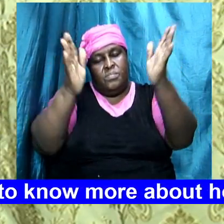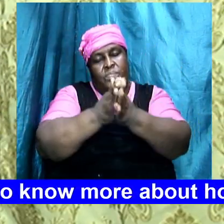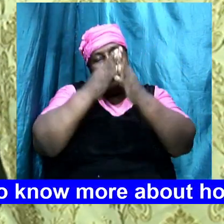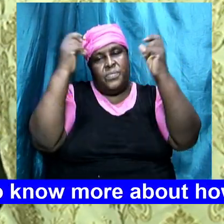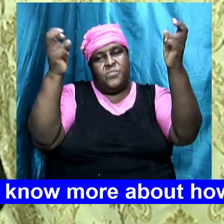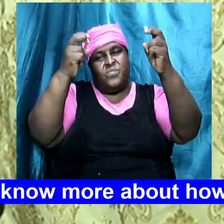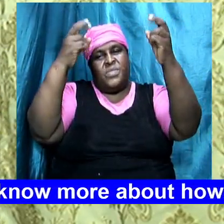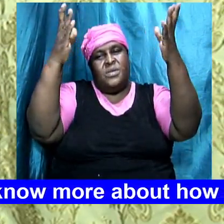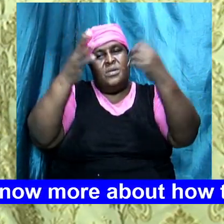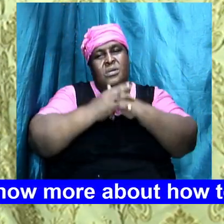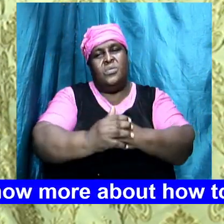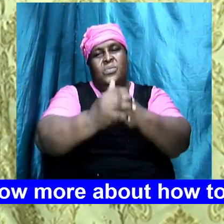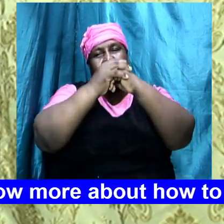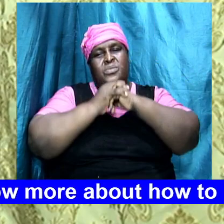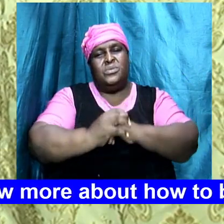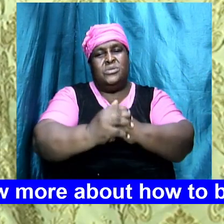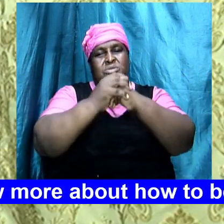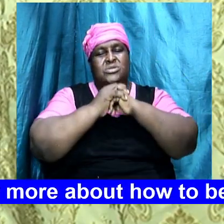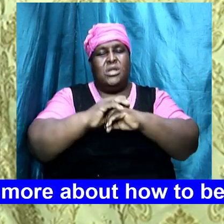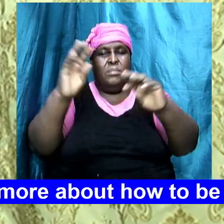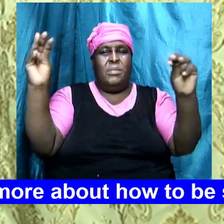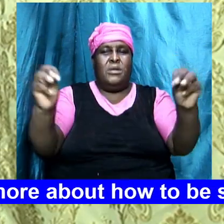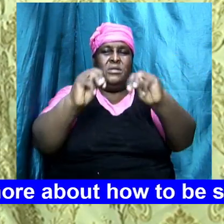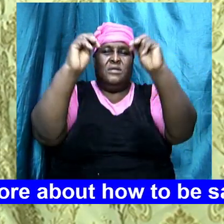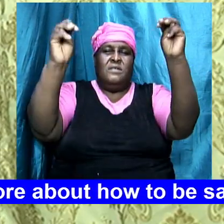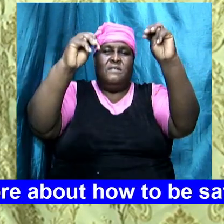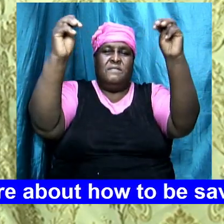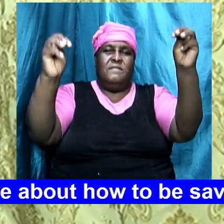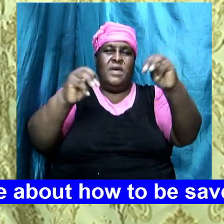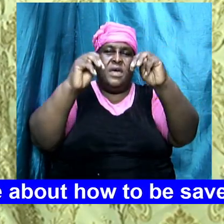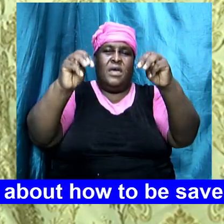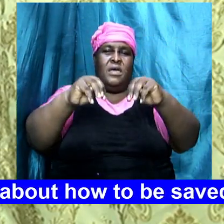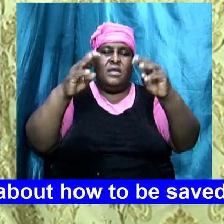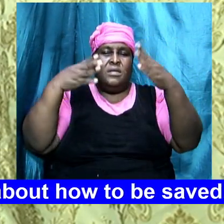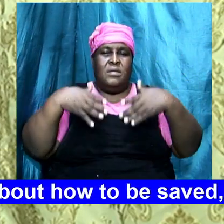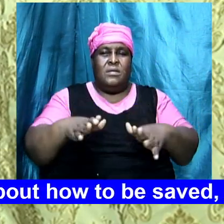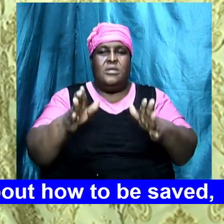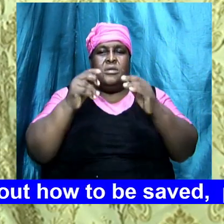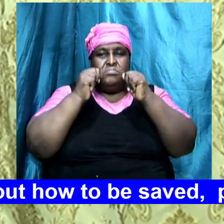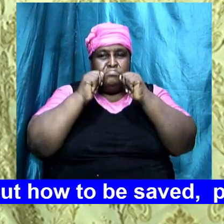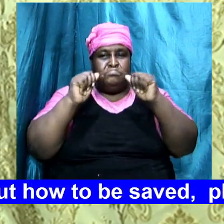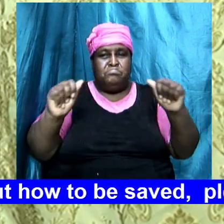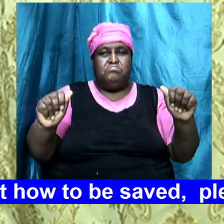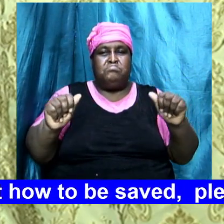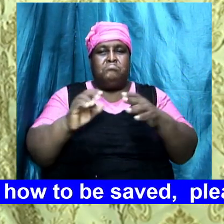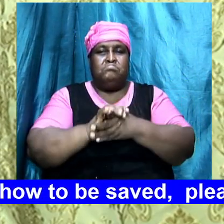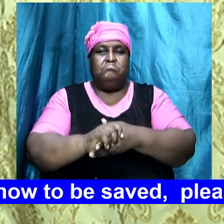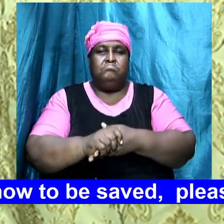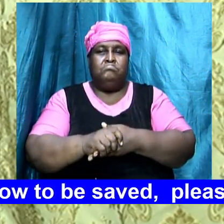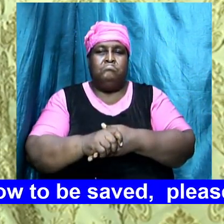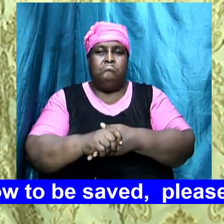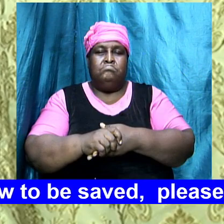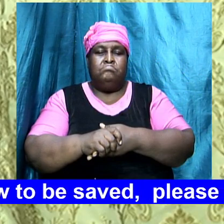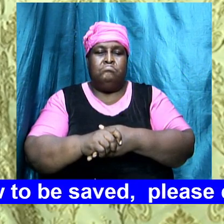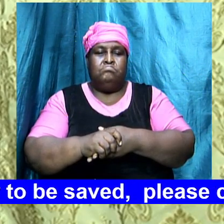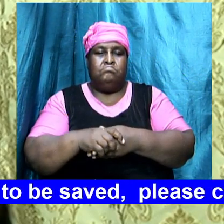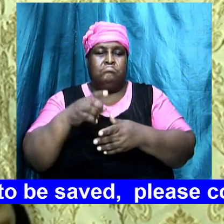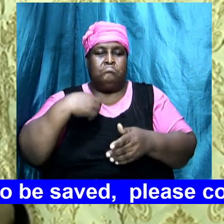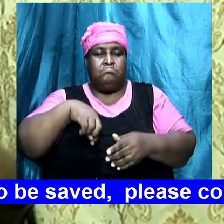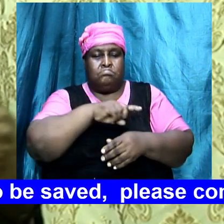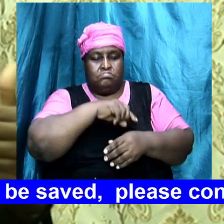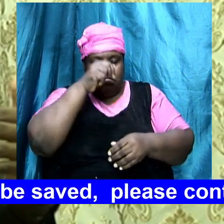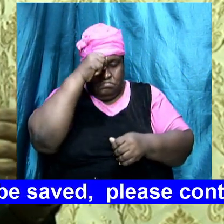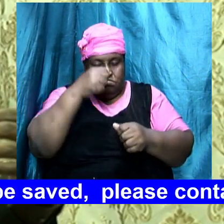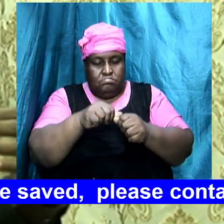hallelujah we worship and we magnify you by way of announcement we remember